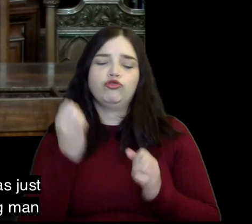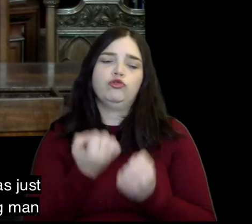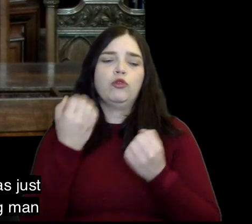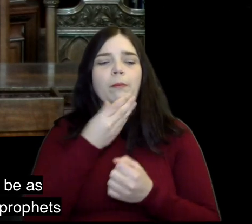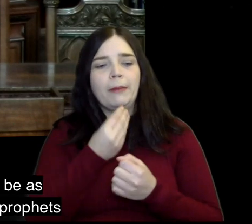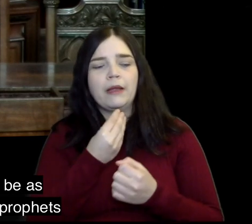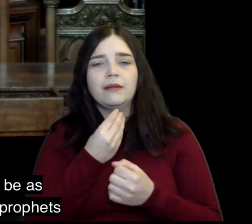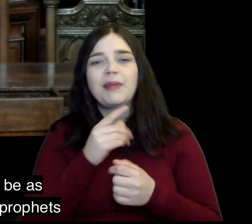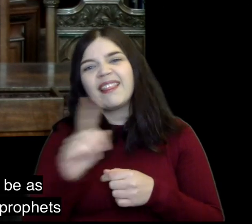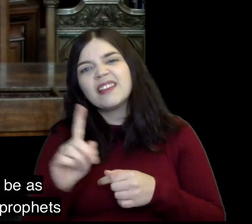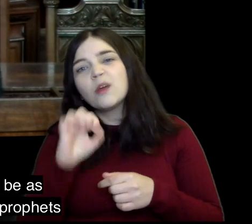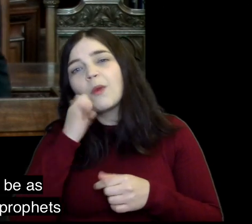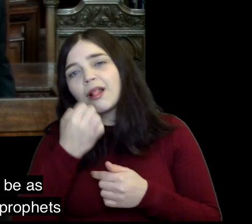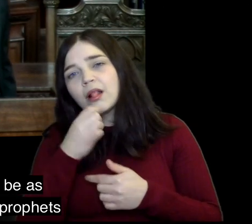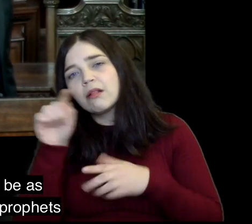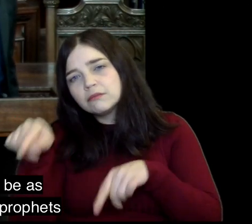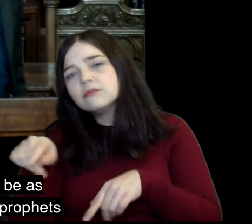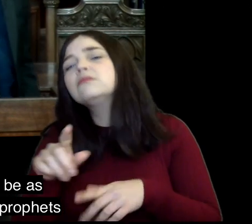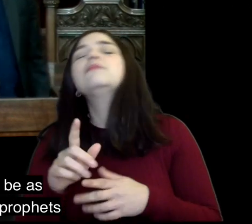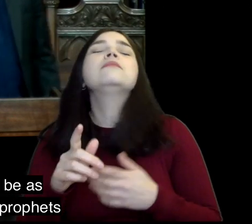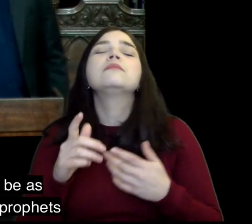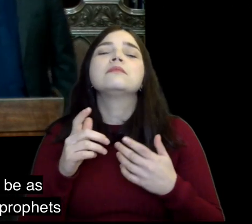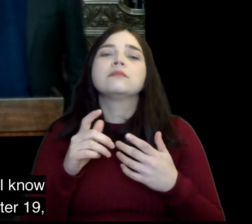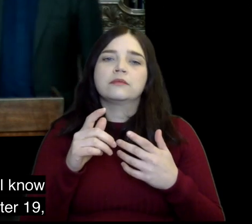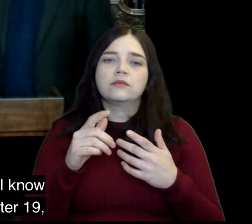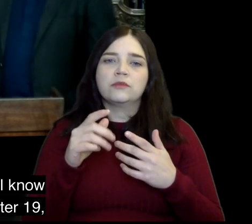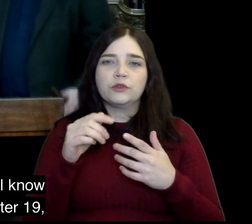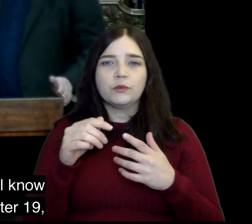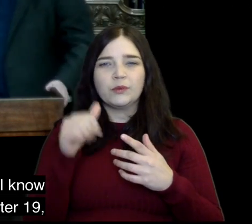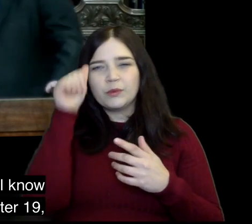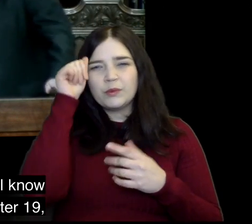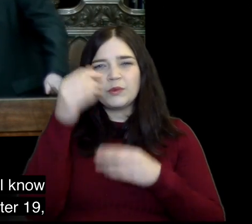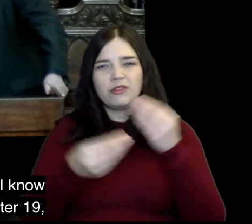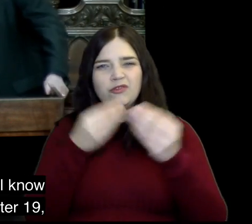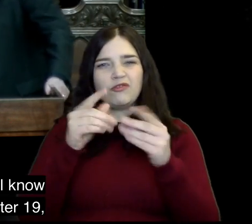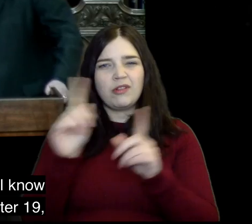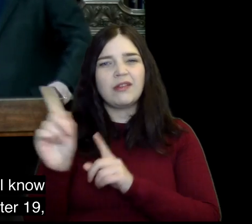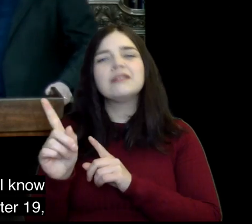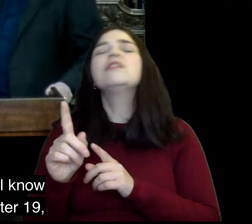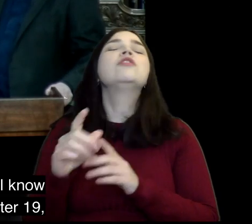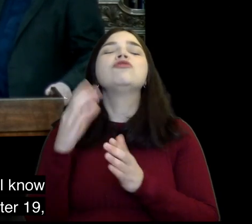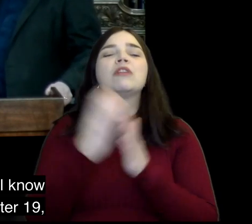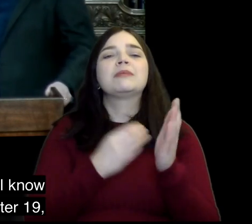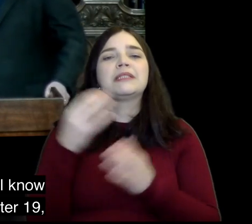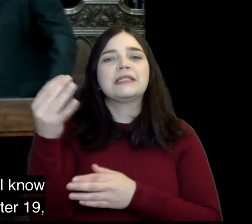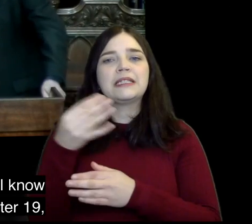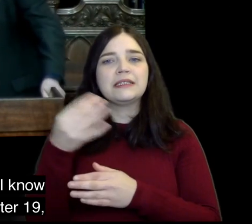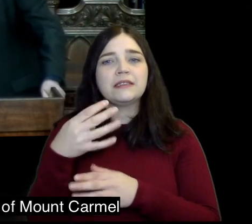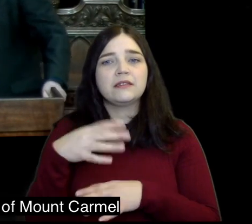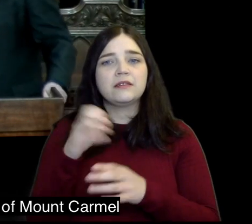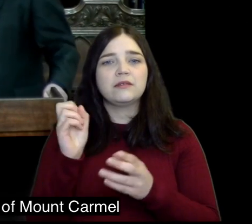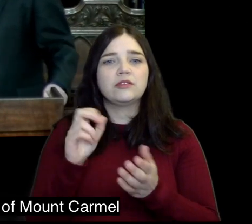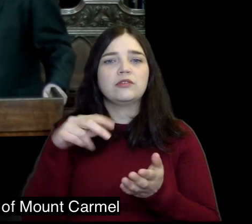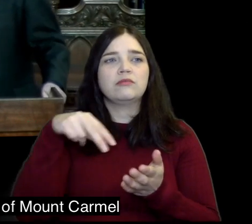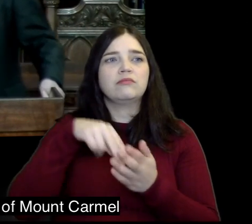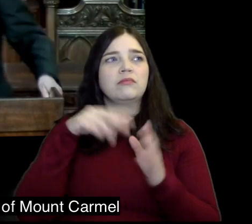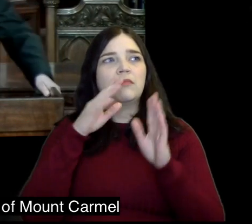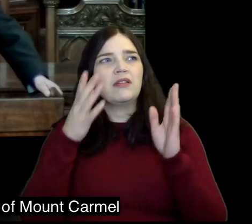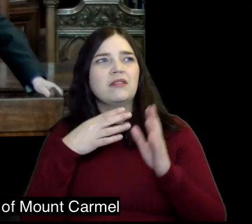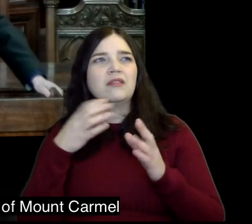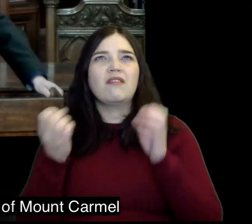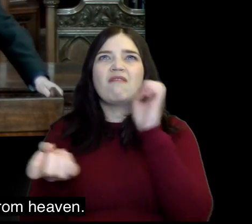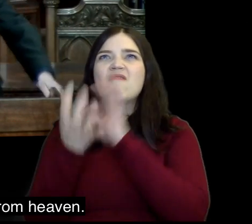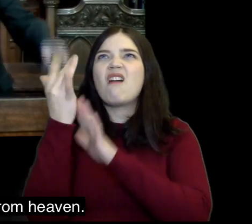now if Elijah was just being the strong man who he later will be as he denounces the prophets of Baal and you'll know the story in